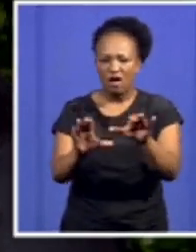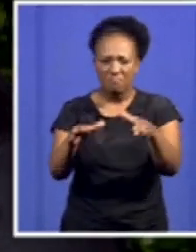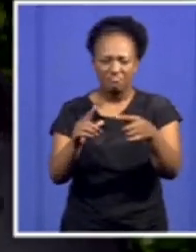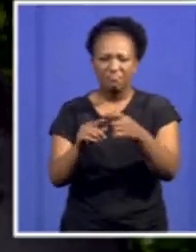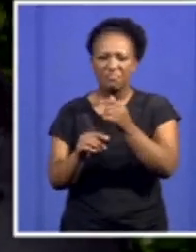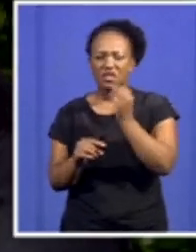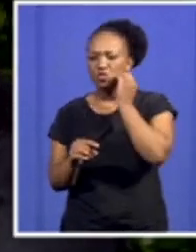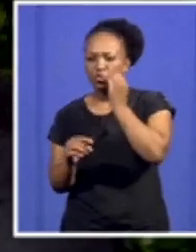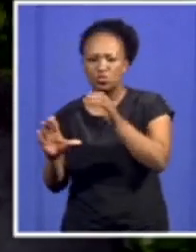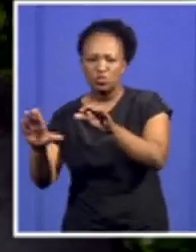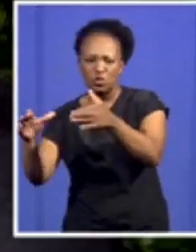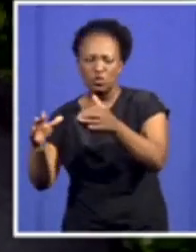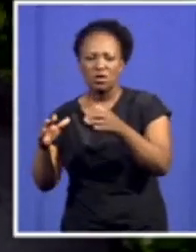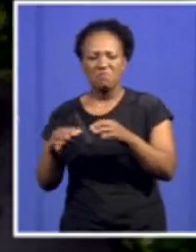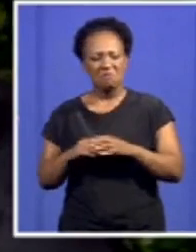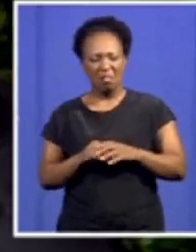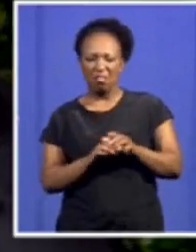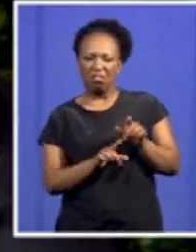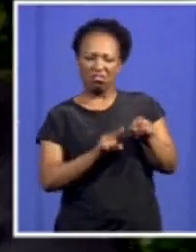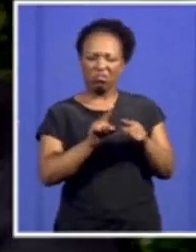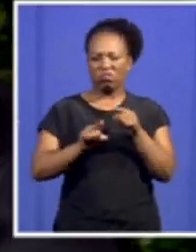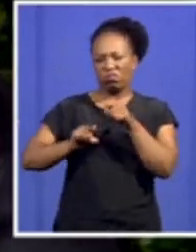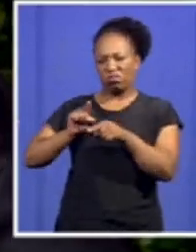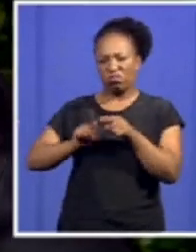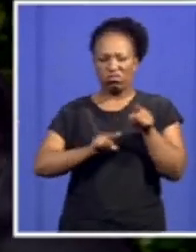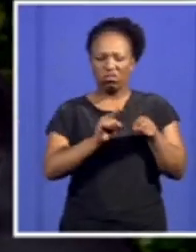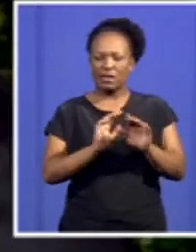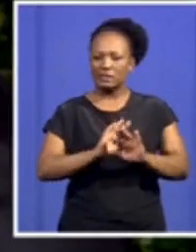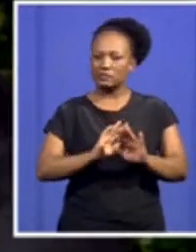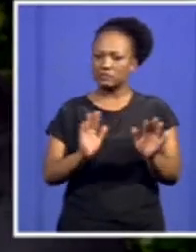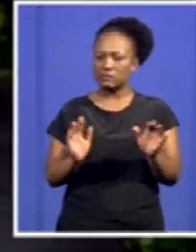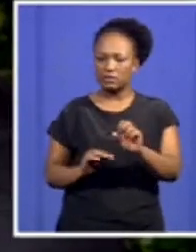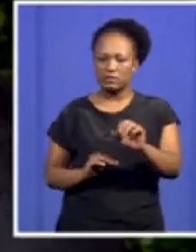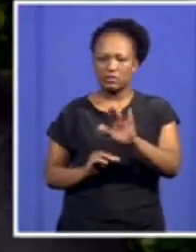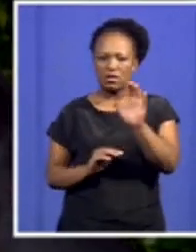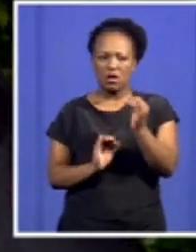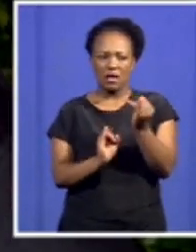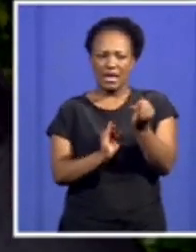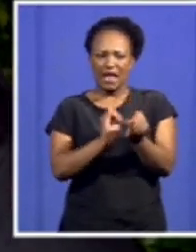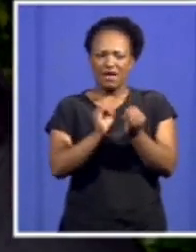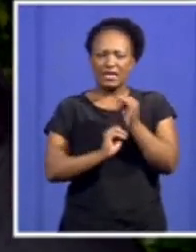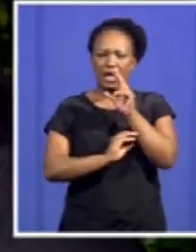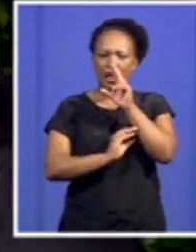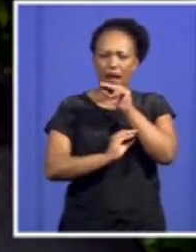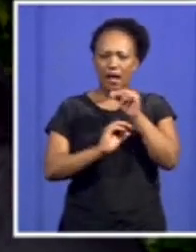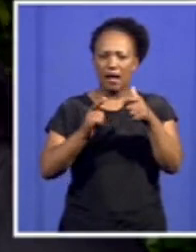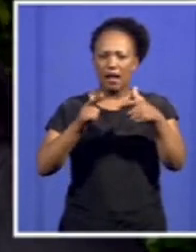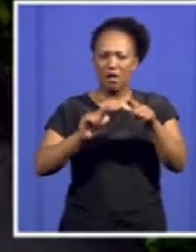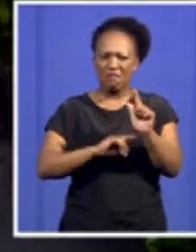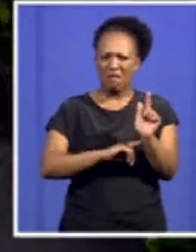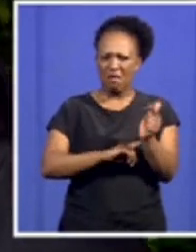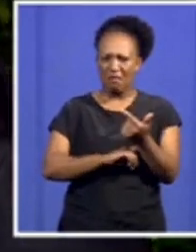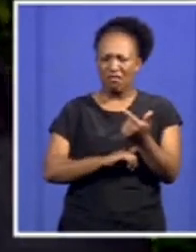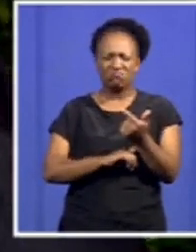other South African 11-speaking language people. Based on that, the Congress